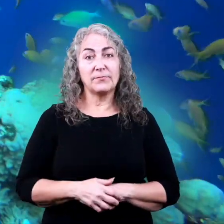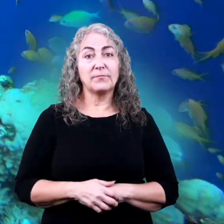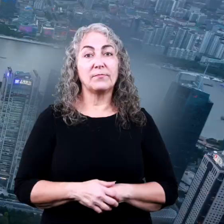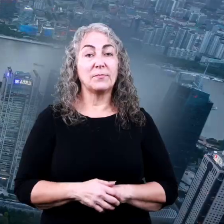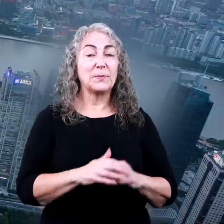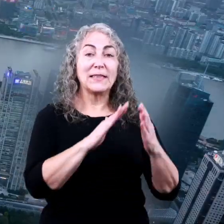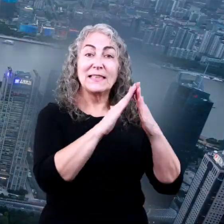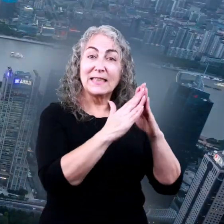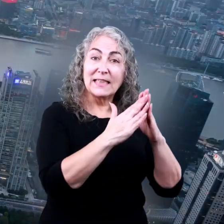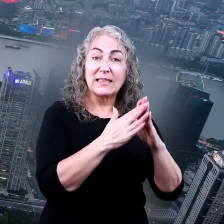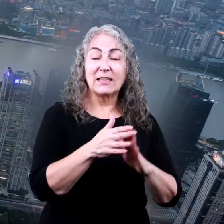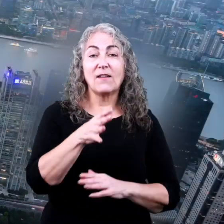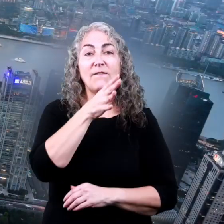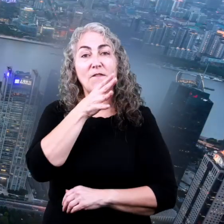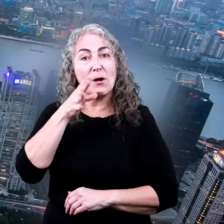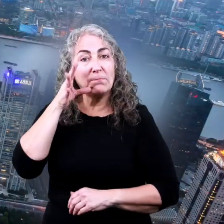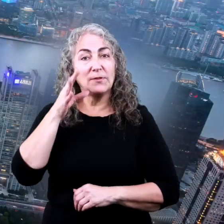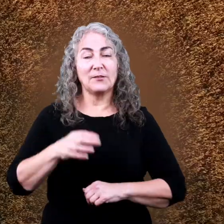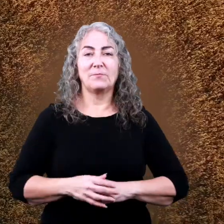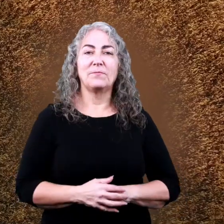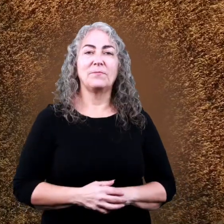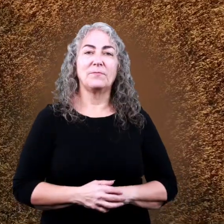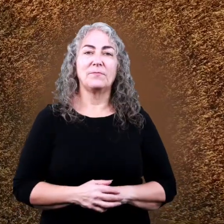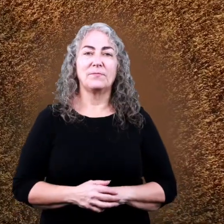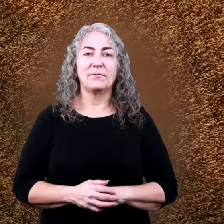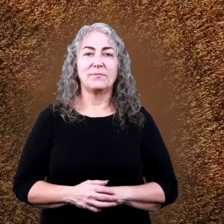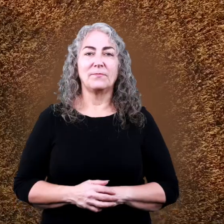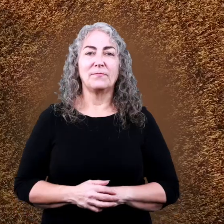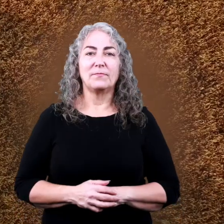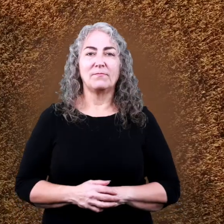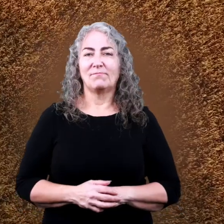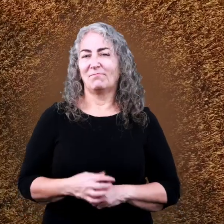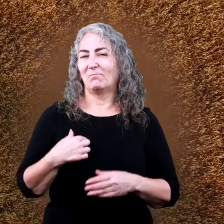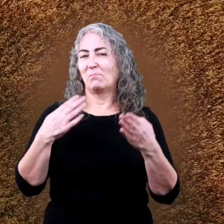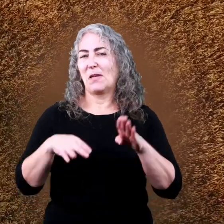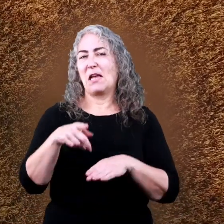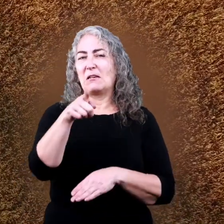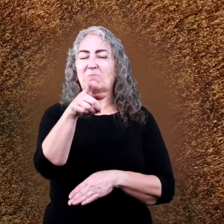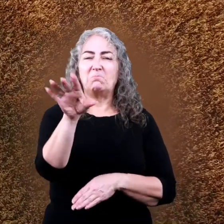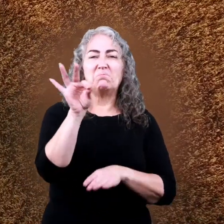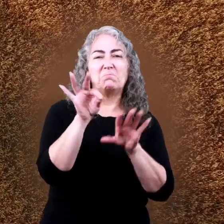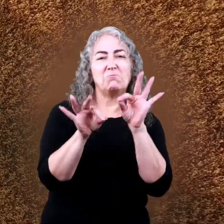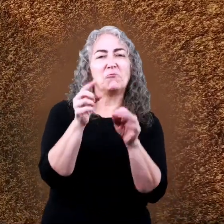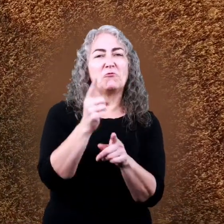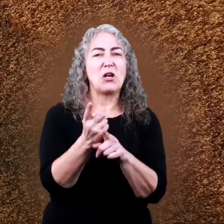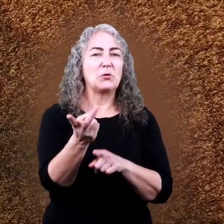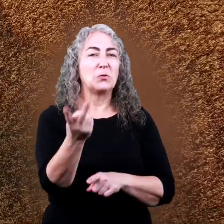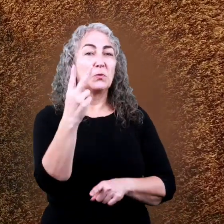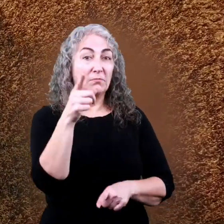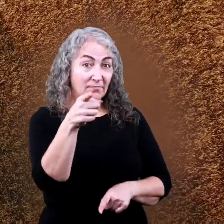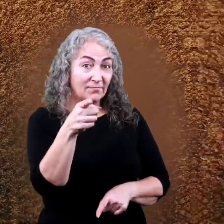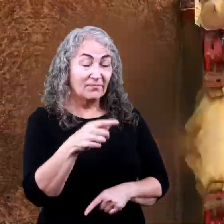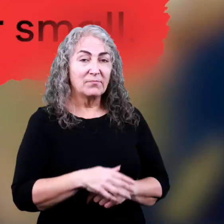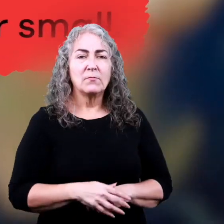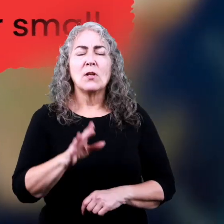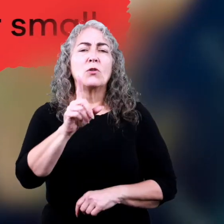Cities Or Farms I bet you got at least two of those, didn't you?